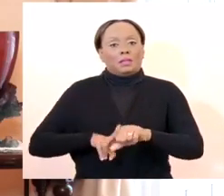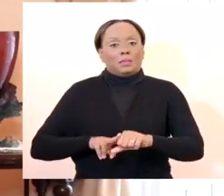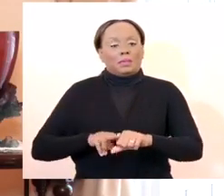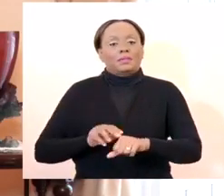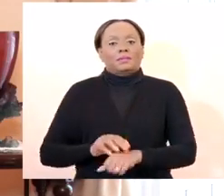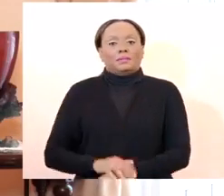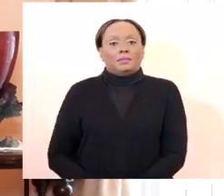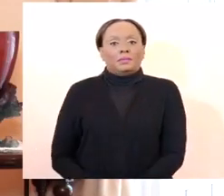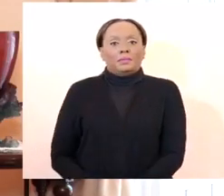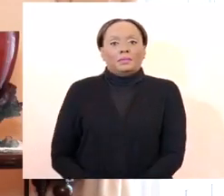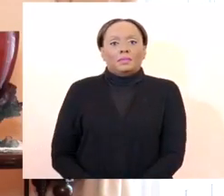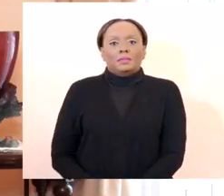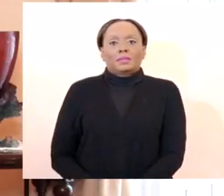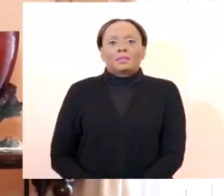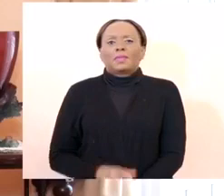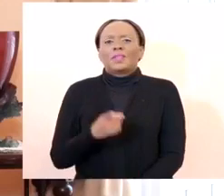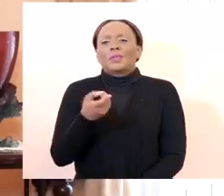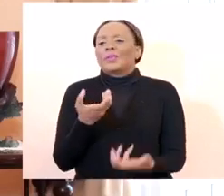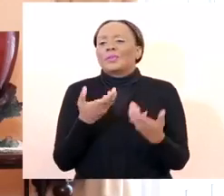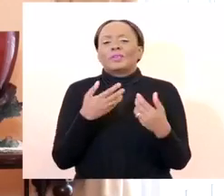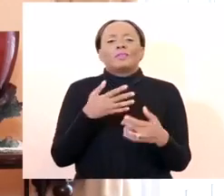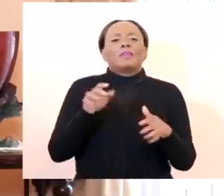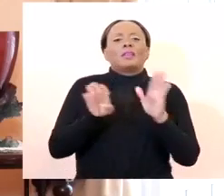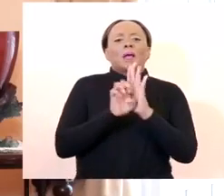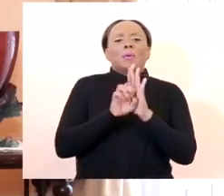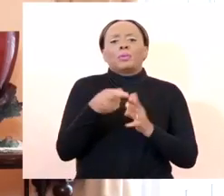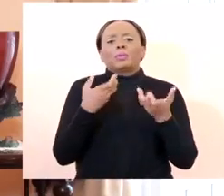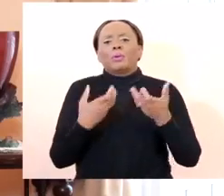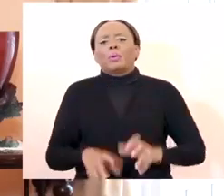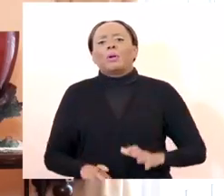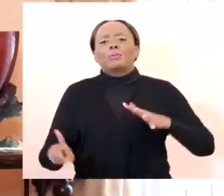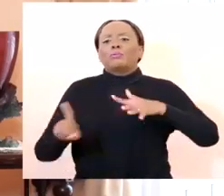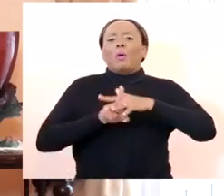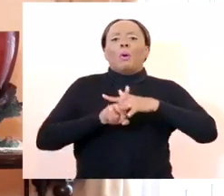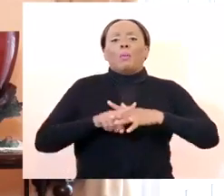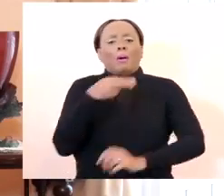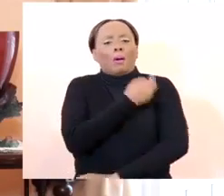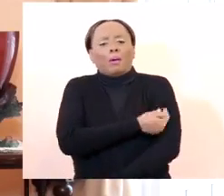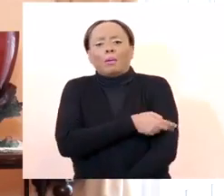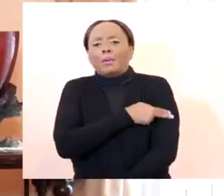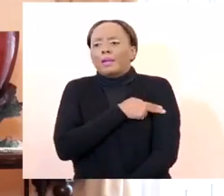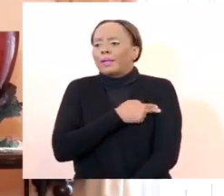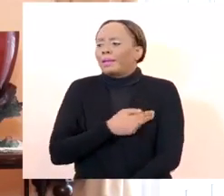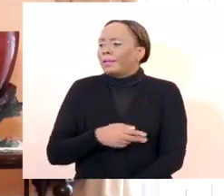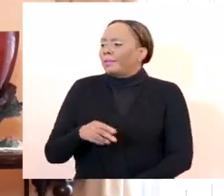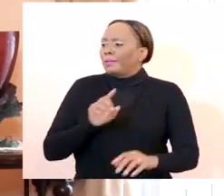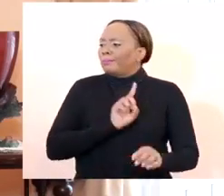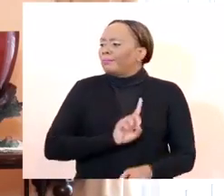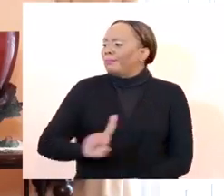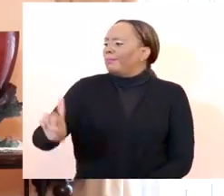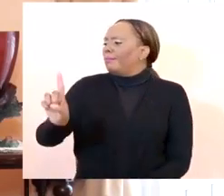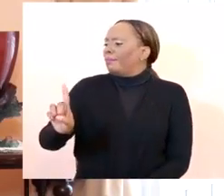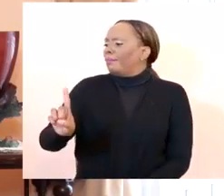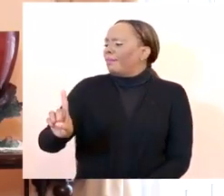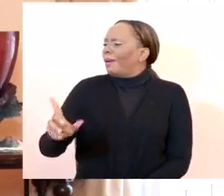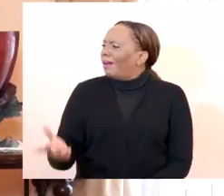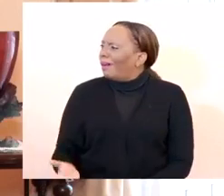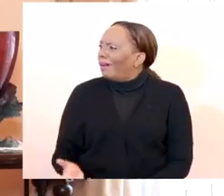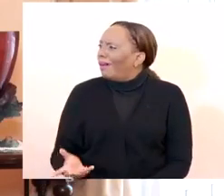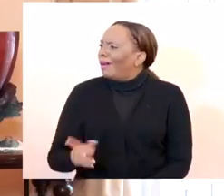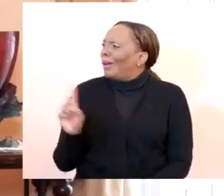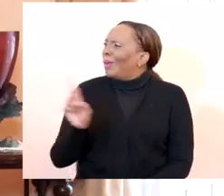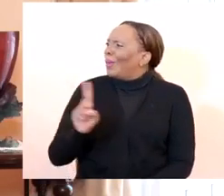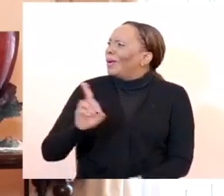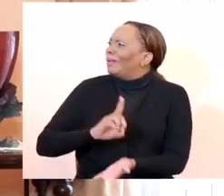Nobody would want to turn up at the Queen Elizabeth Hospital or at a doctor's office and hear that they couldn't have access to medical attention because